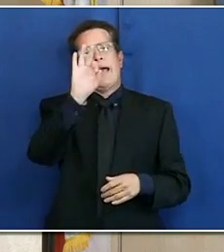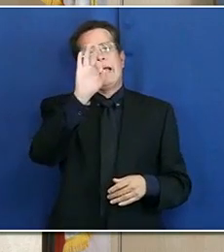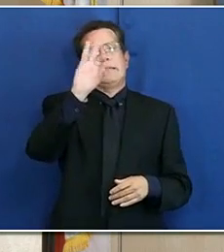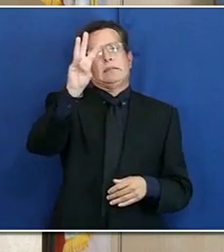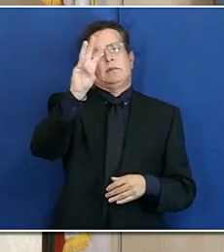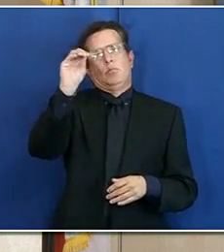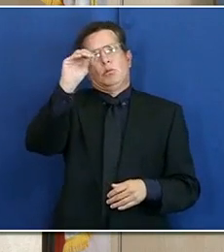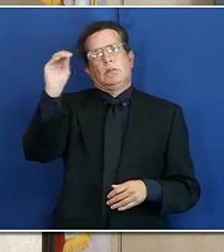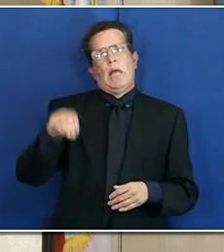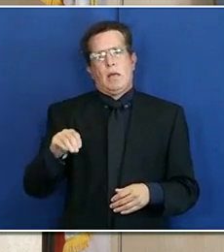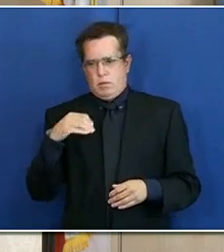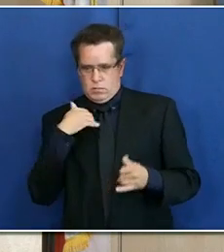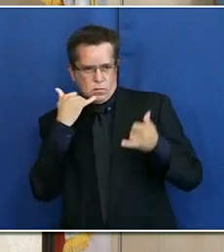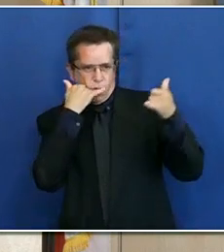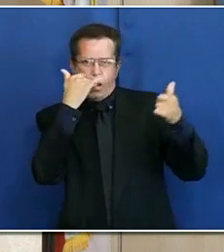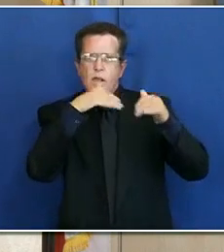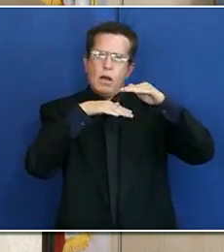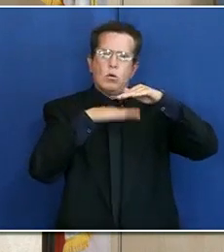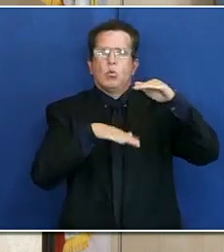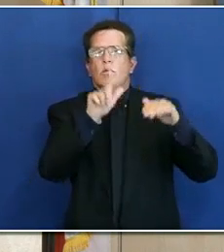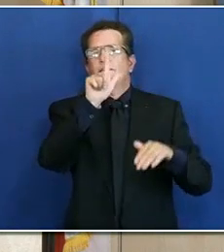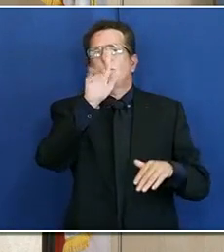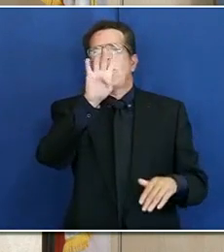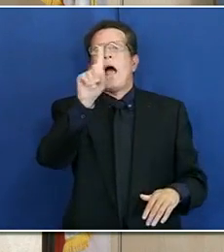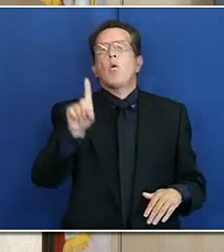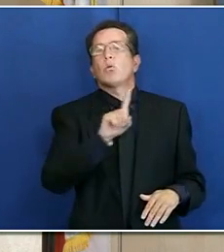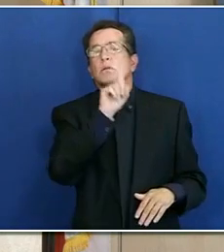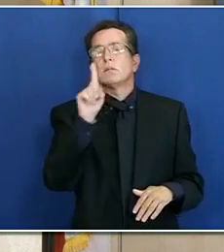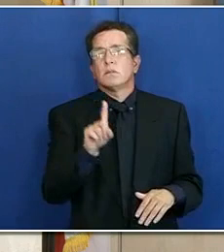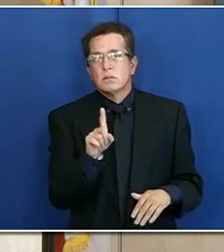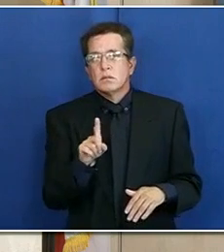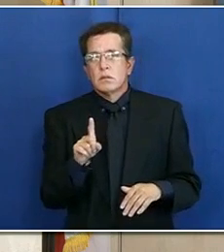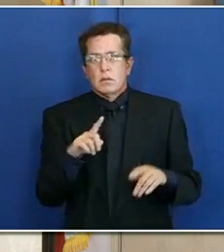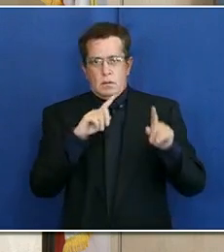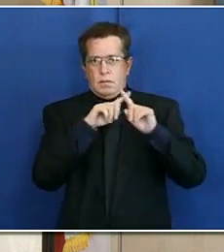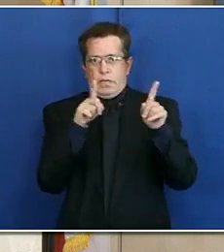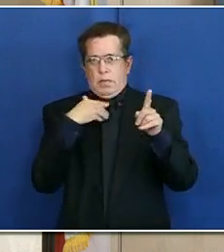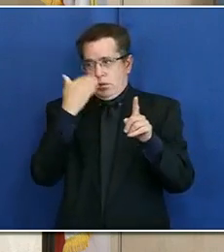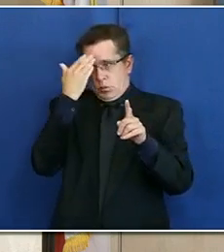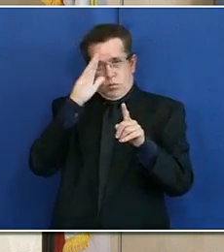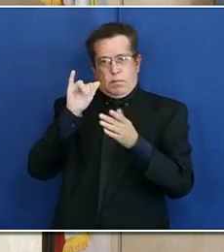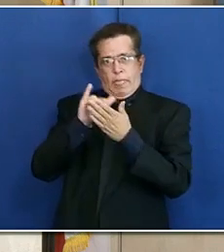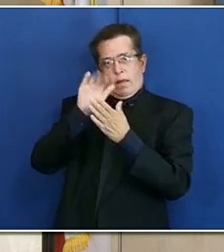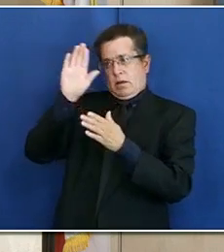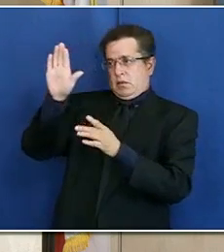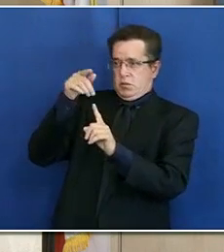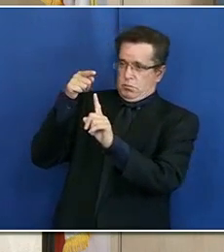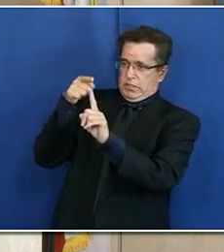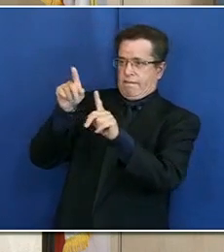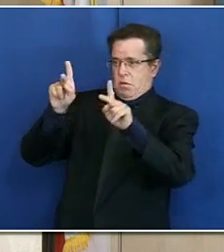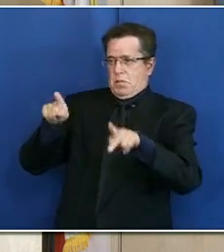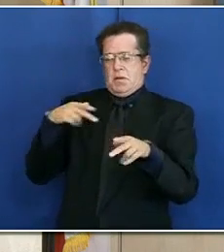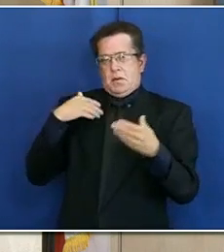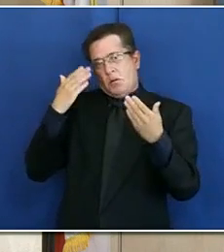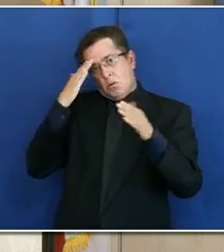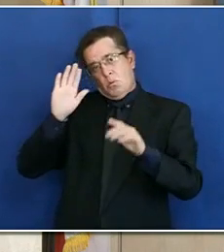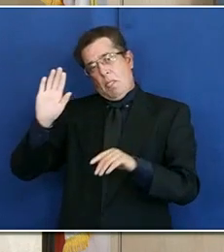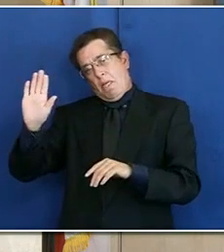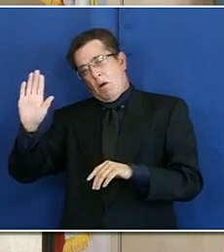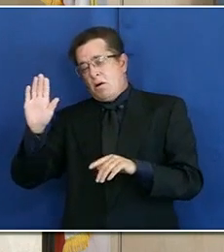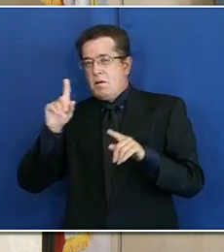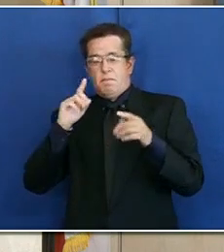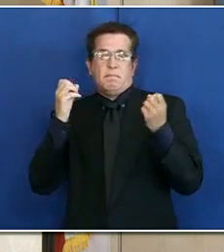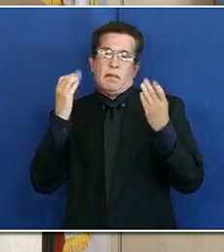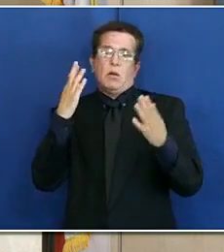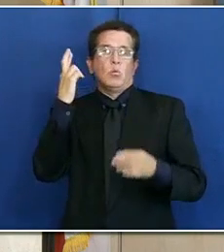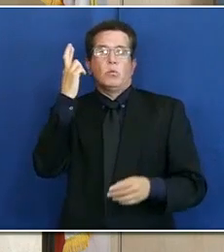the new ones within 24 hours. Without knowing the specifics of this individual person, it would be hard to speculate. There are a number of reasons they could have